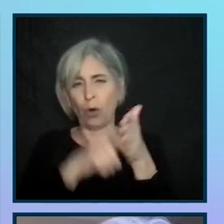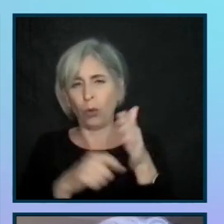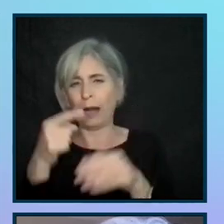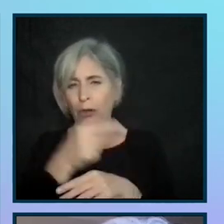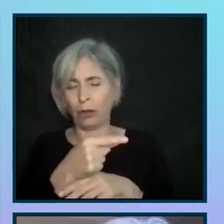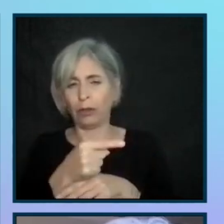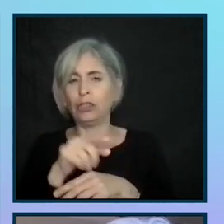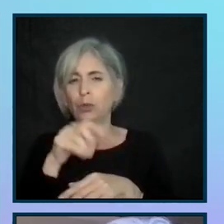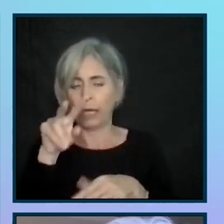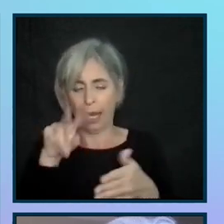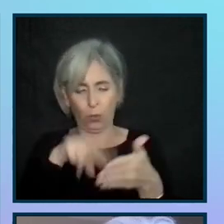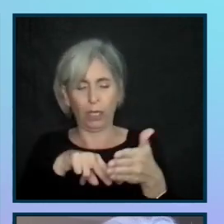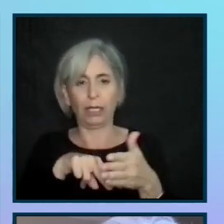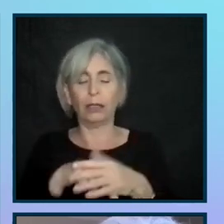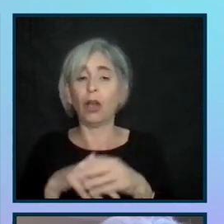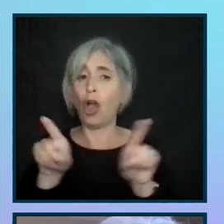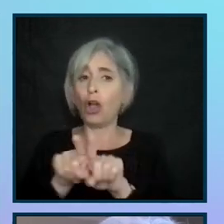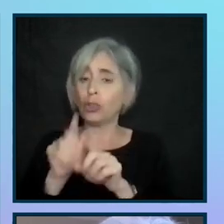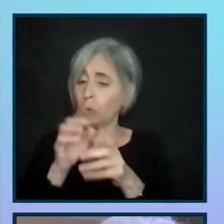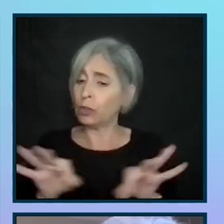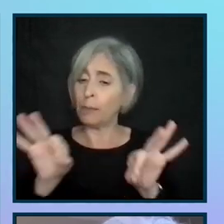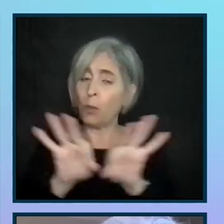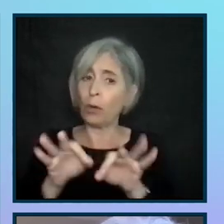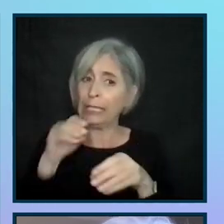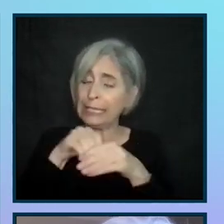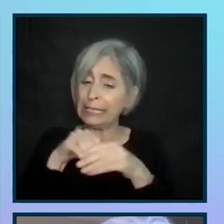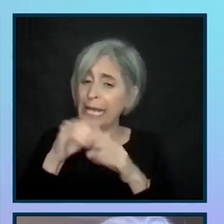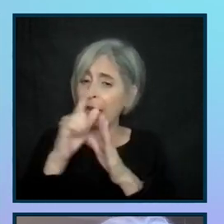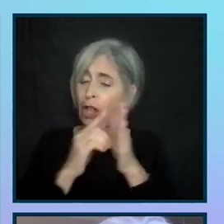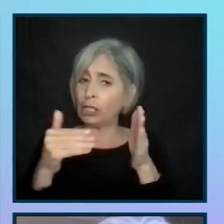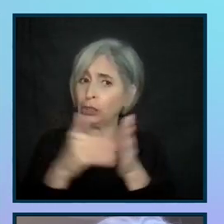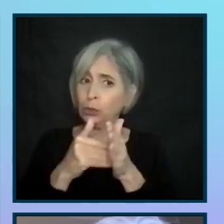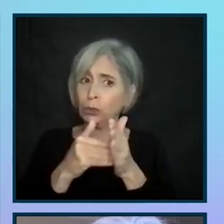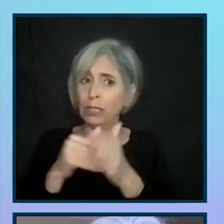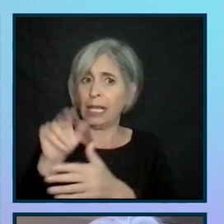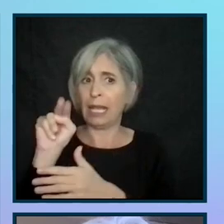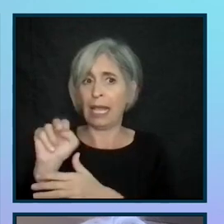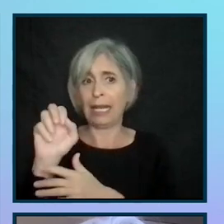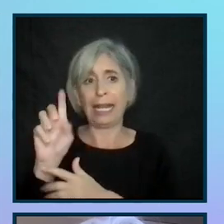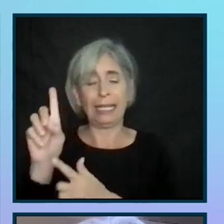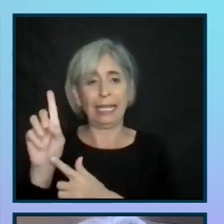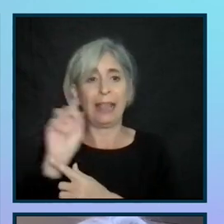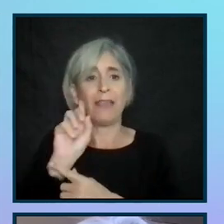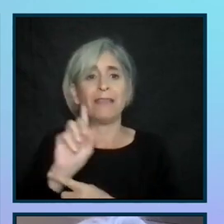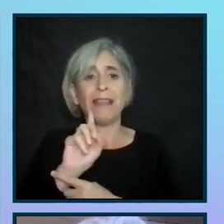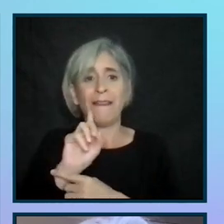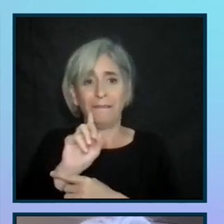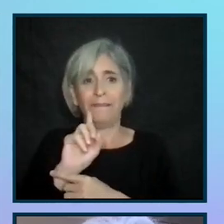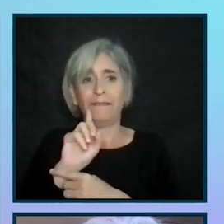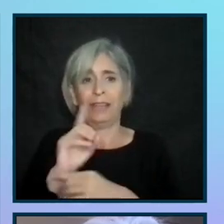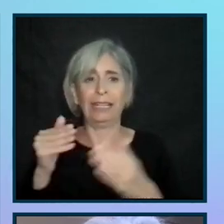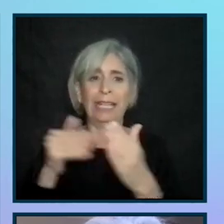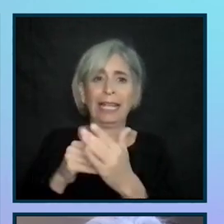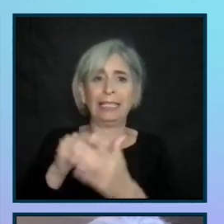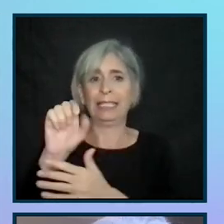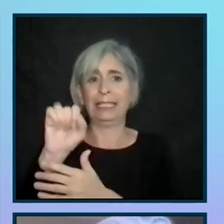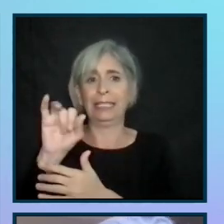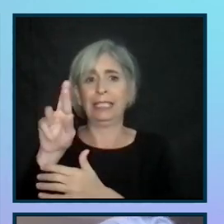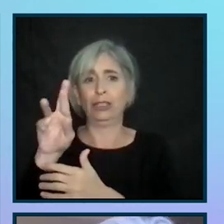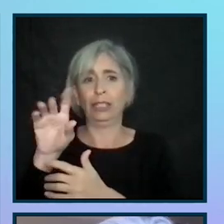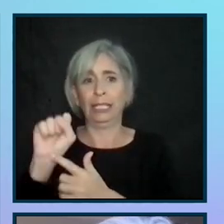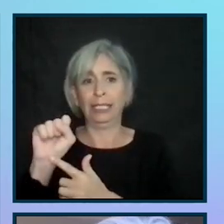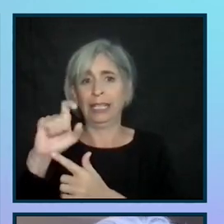inside a lawsuit is an important case going on right now that the National Association of the Deaf has brought against serious XM